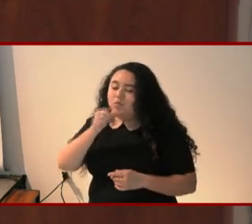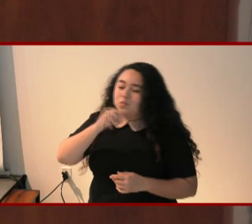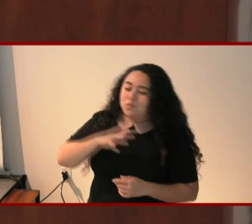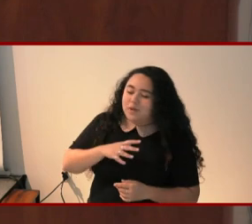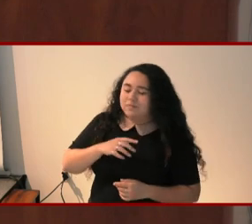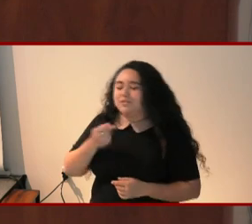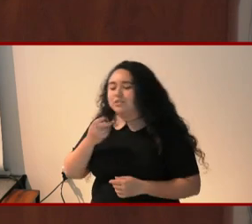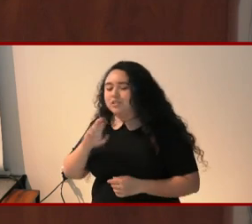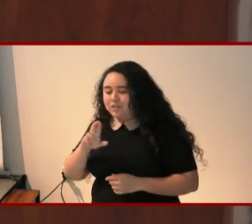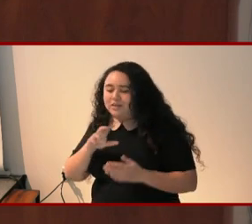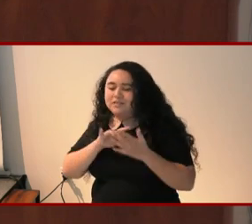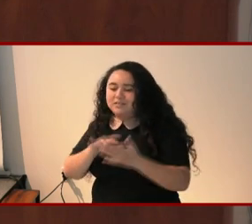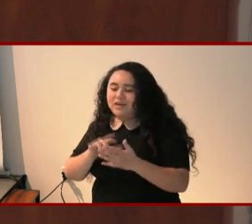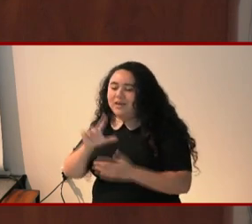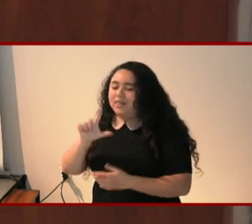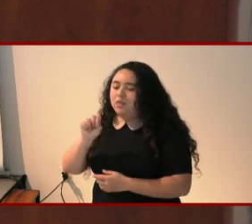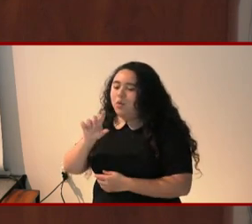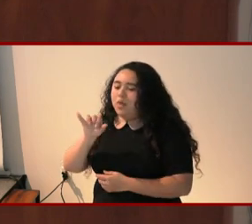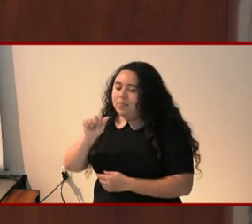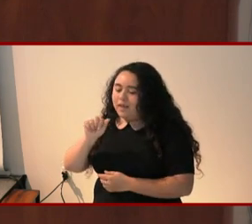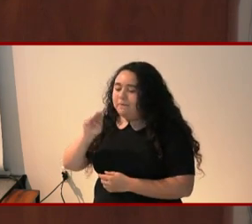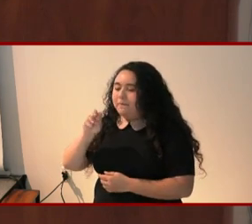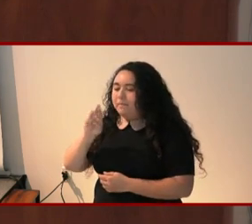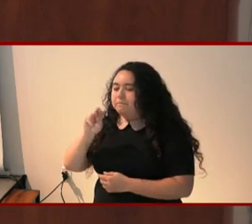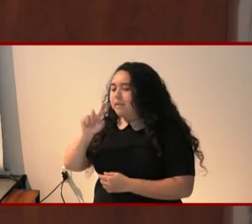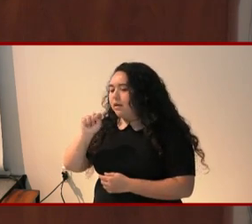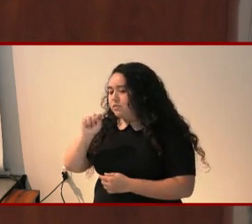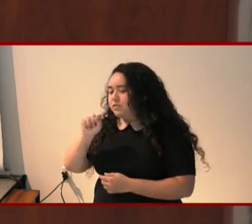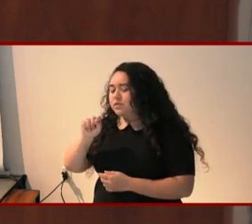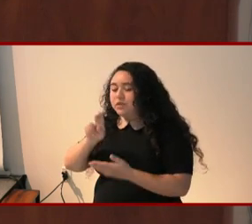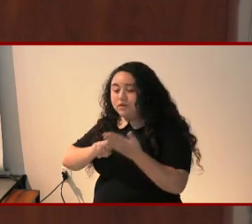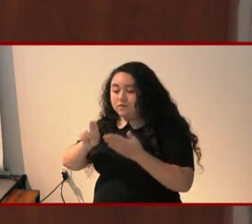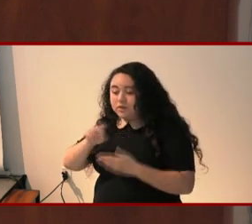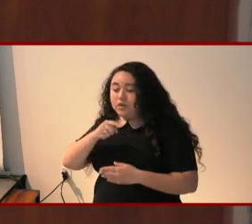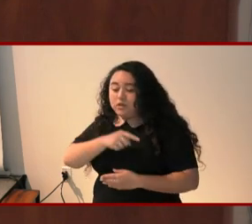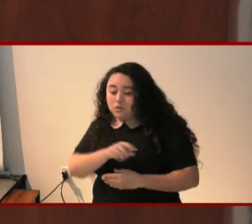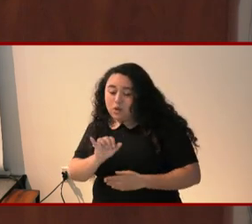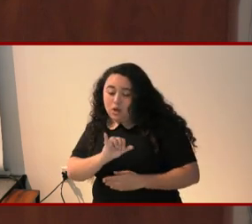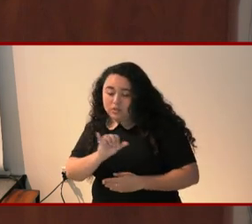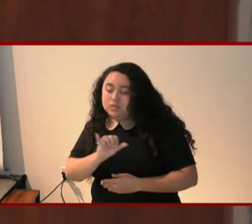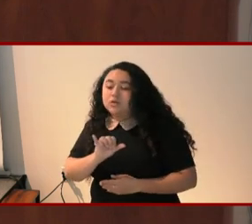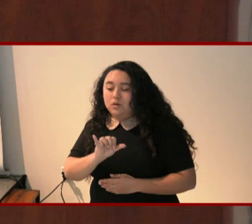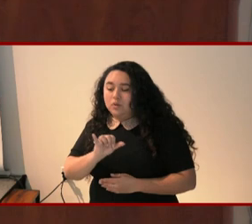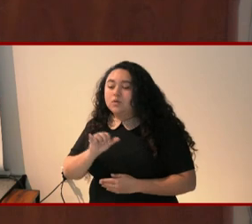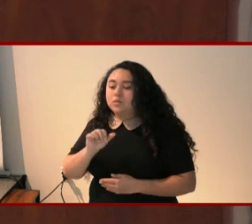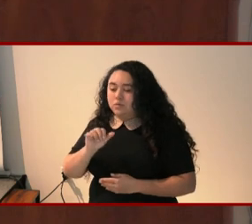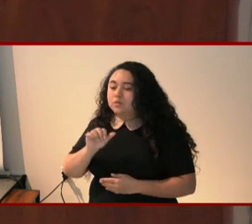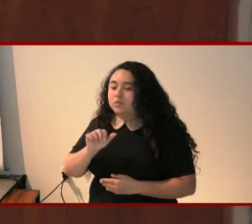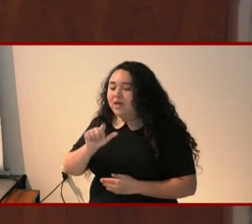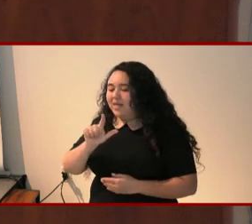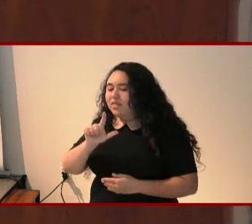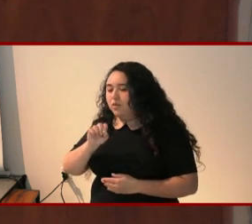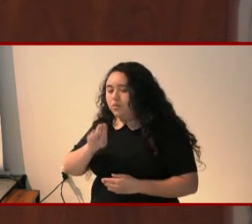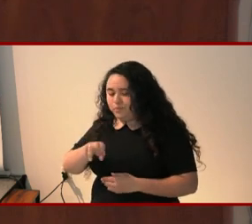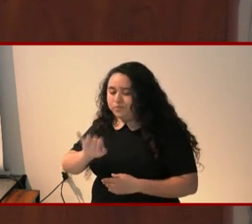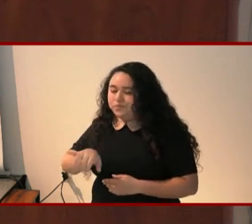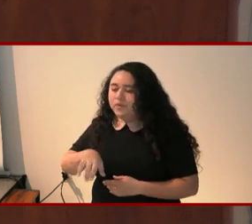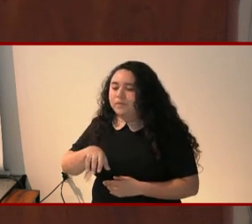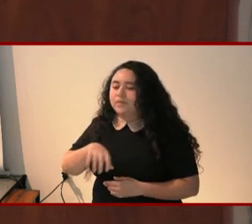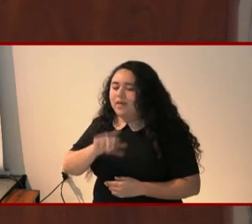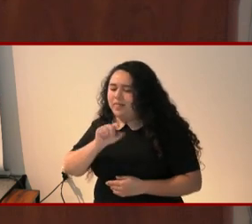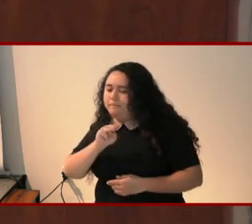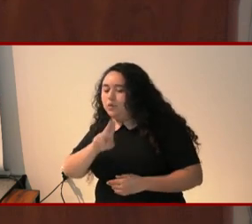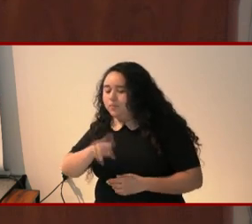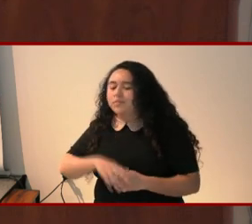at Loyola Marymount University, where she also, you also, serve as acting director of the health and society program.